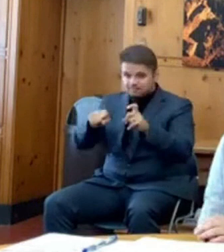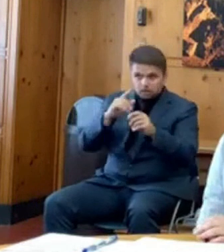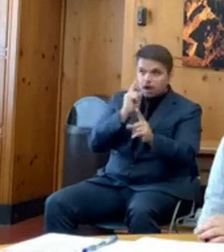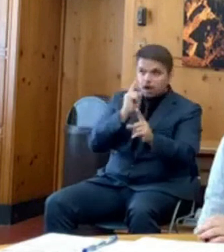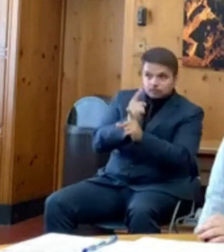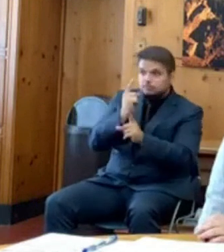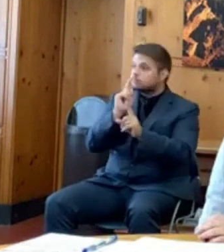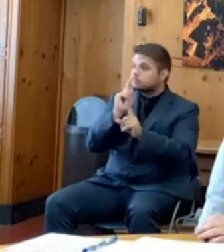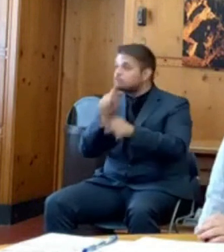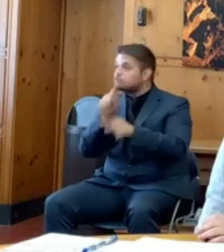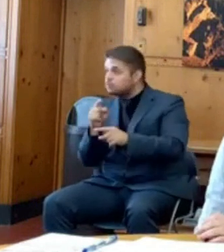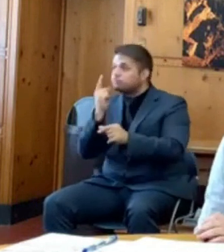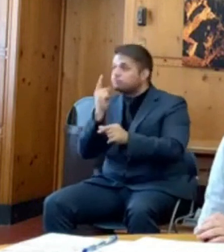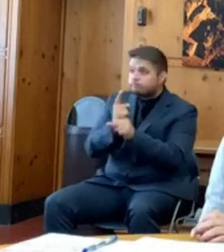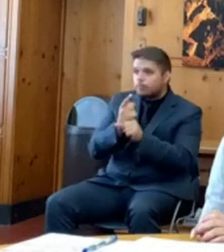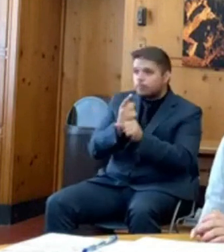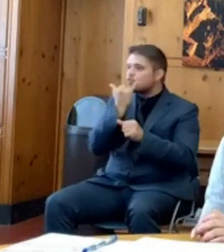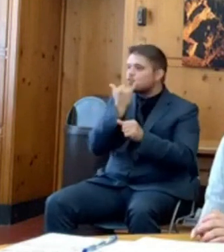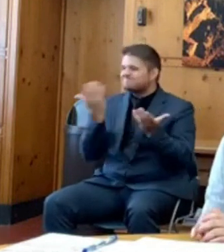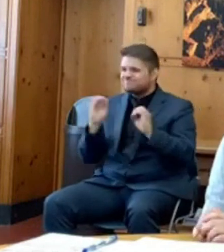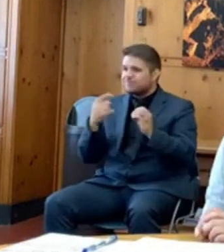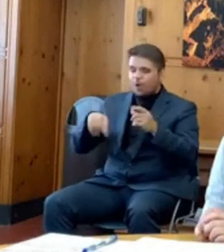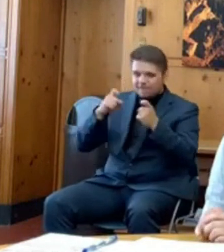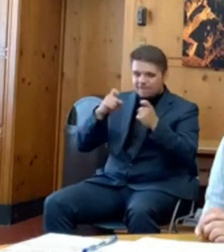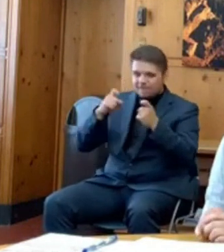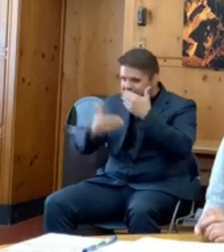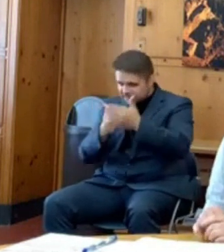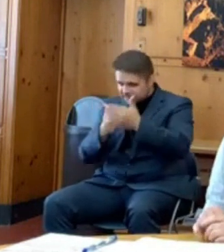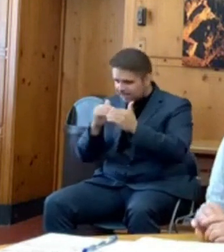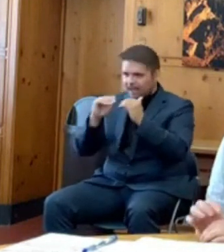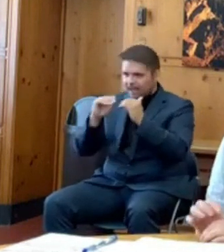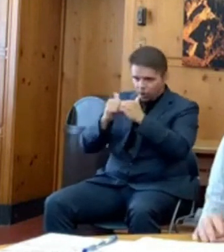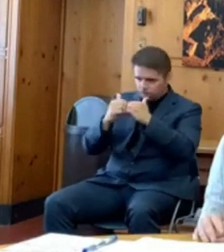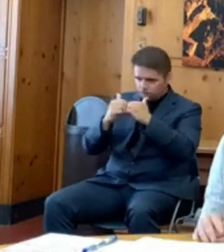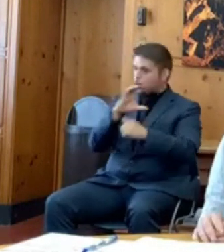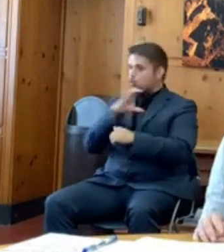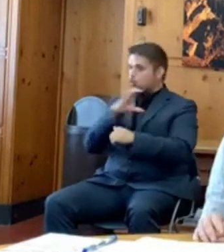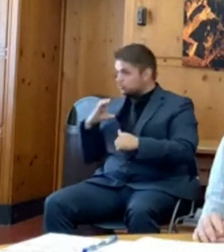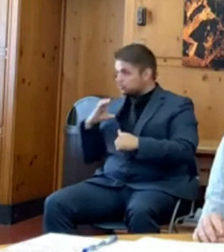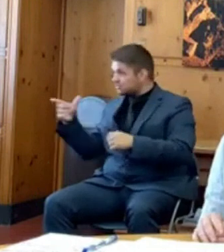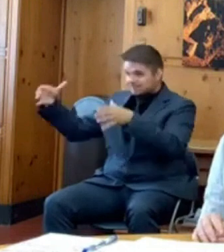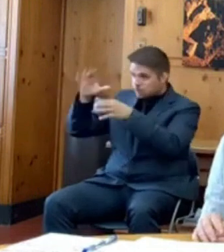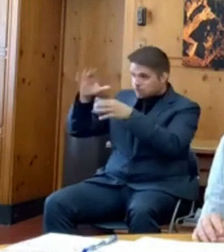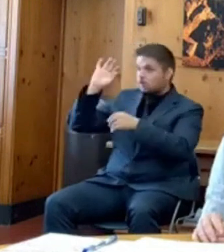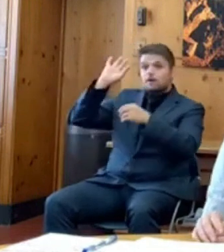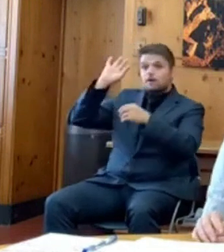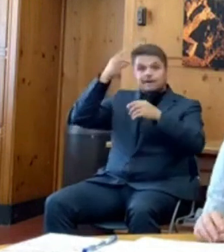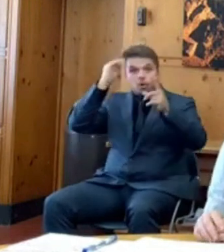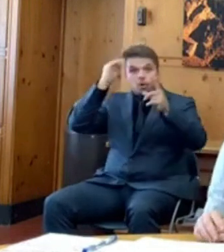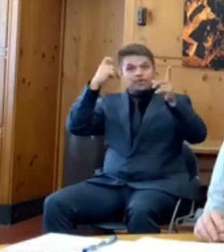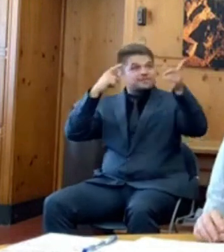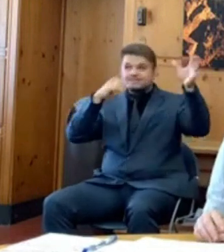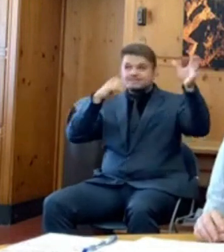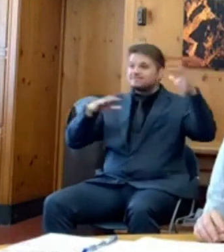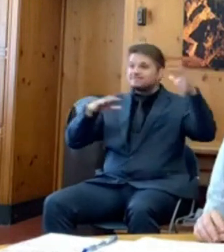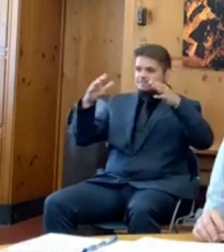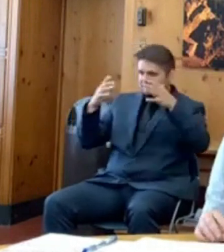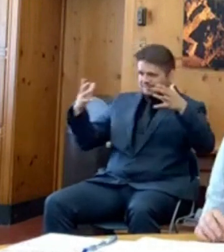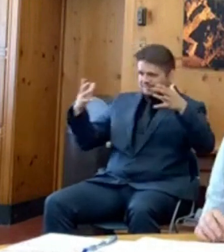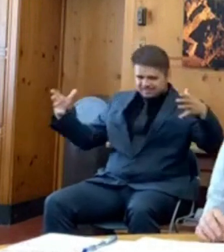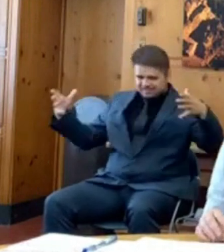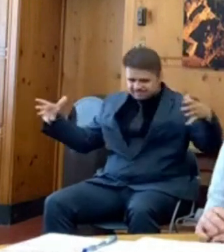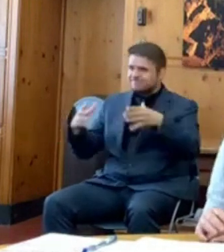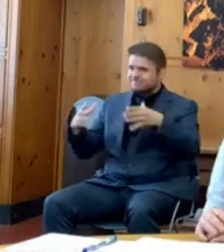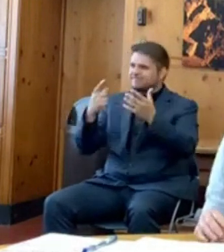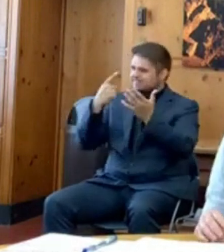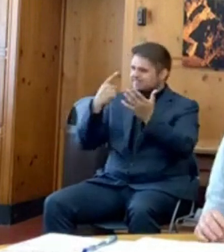I am hoping that our Congress, our federal government will take action to provide an